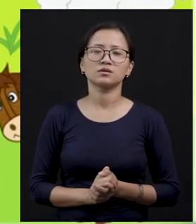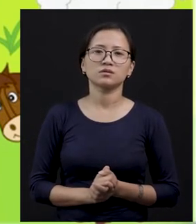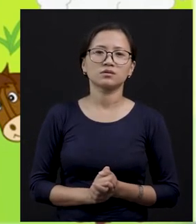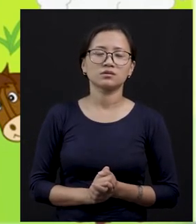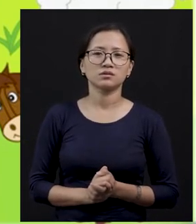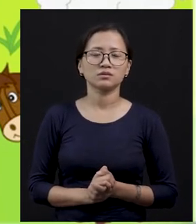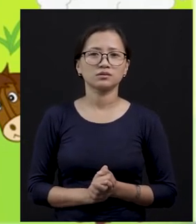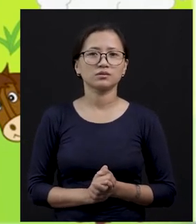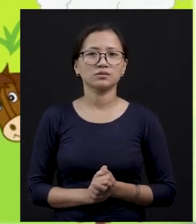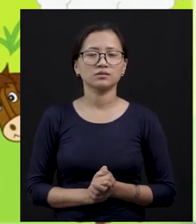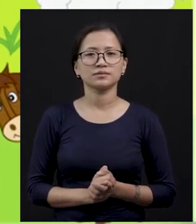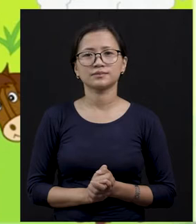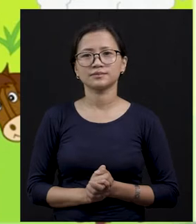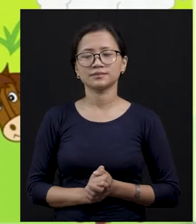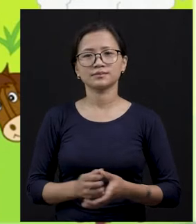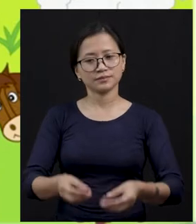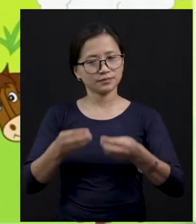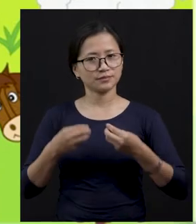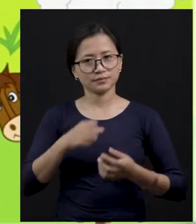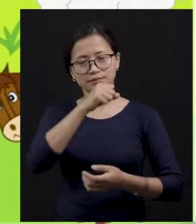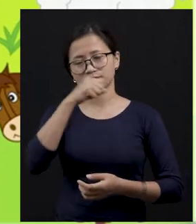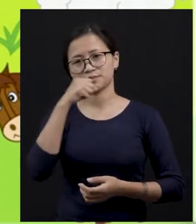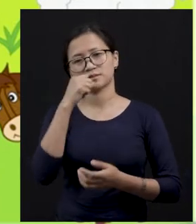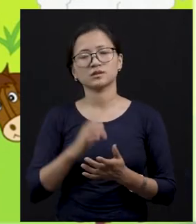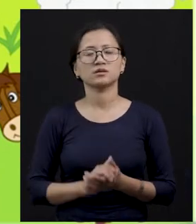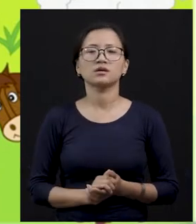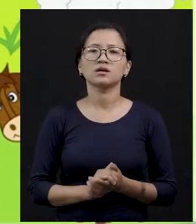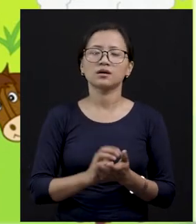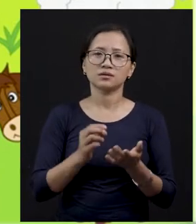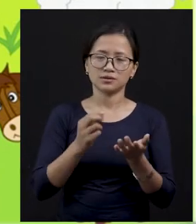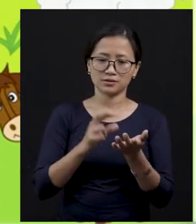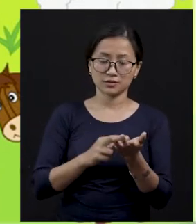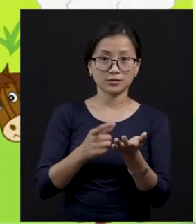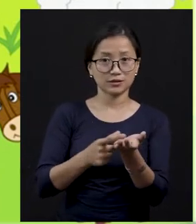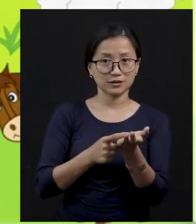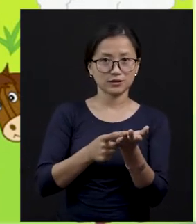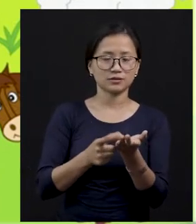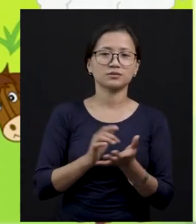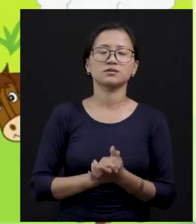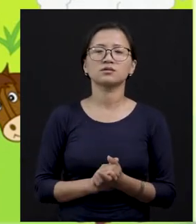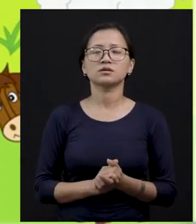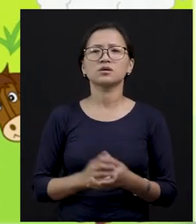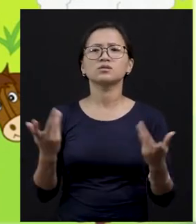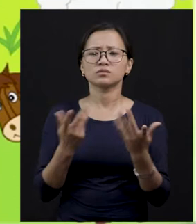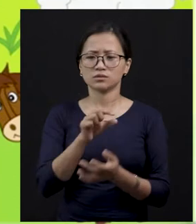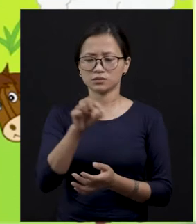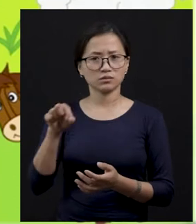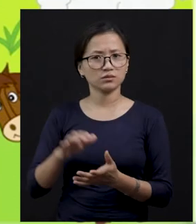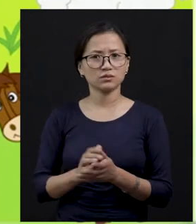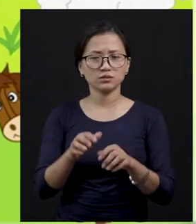chicken, pig, they give us meat. And cheese. Which animal gives us cheese?